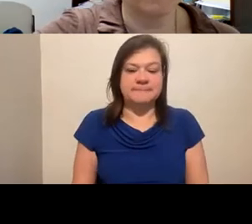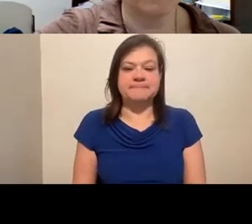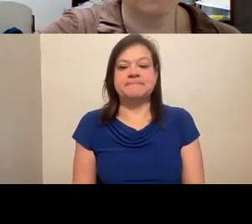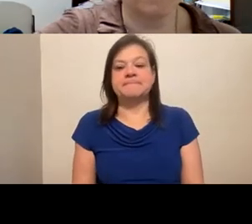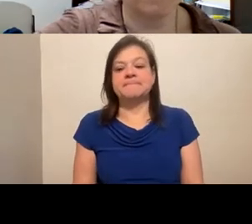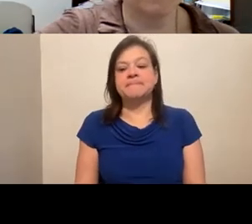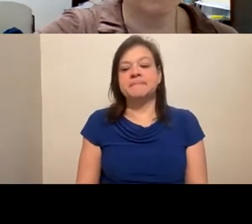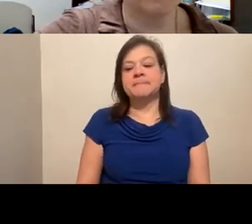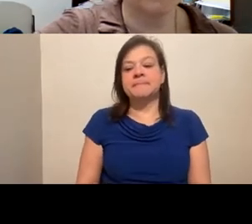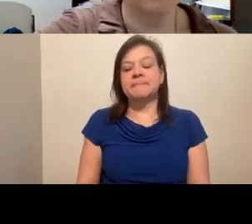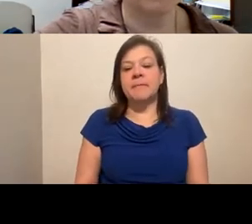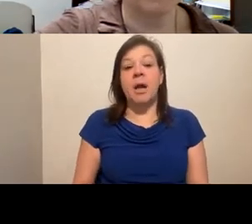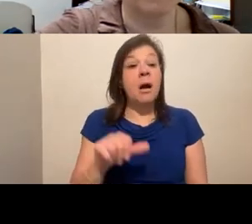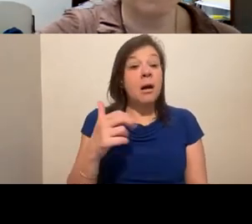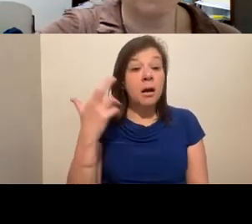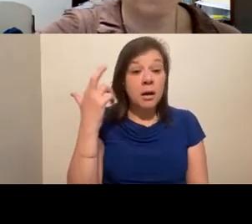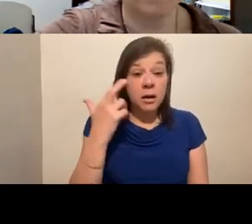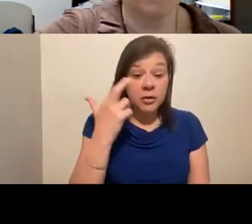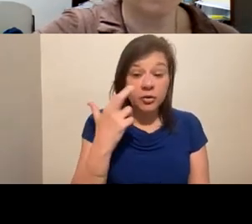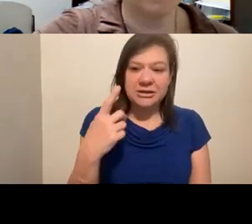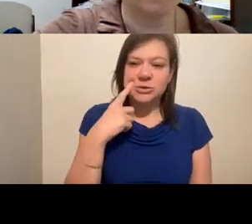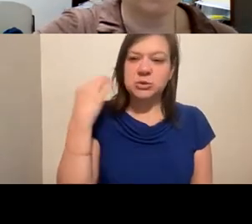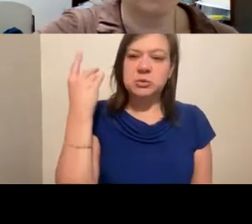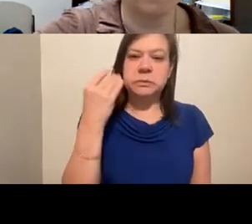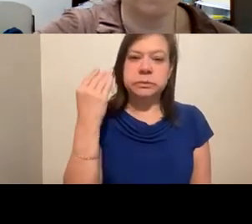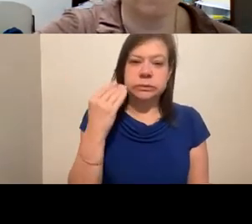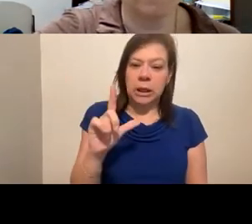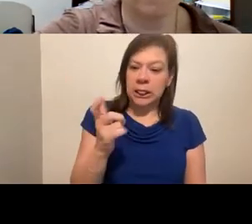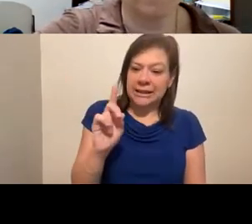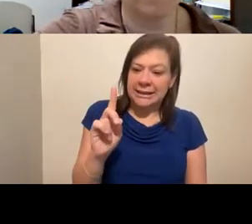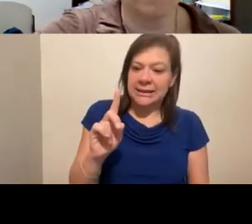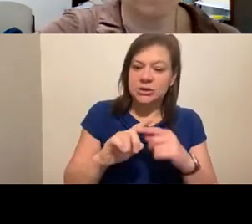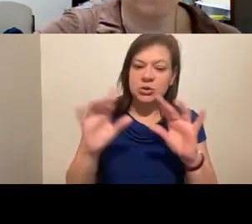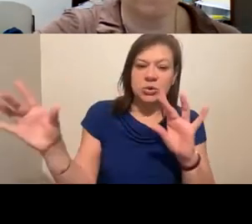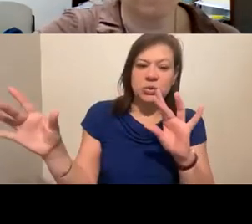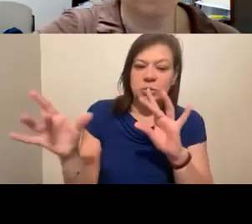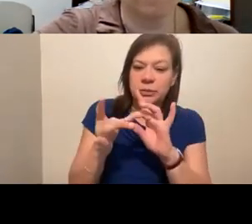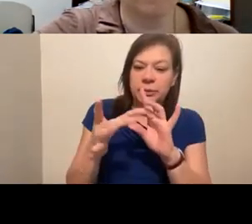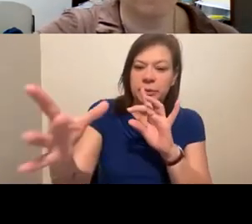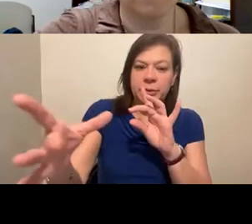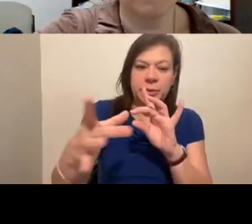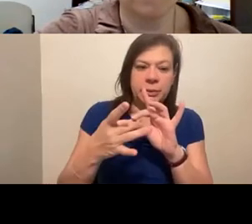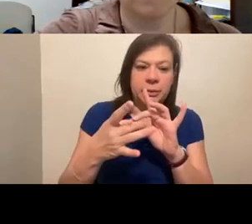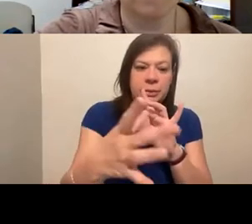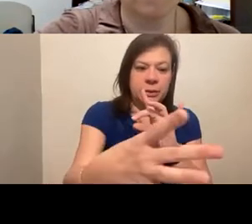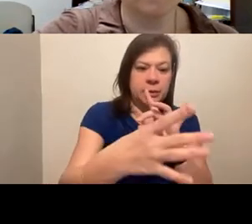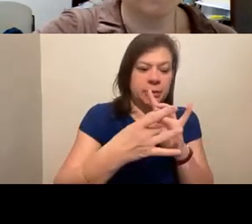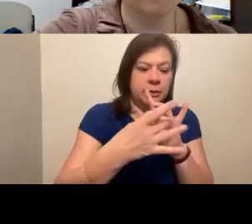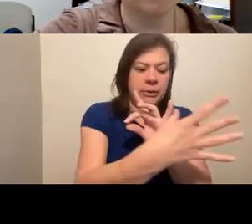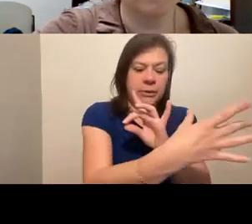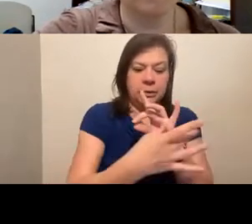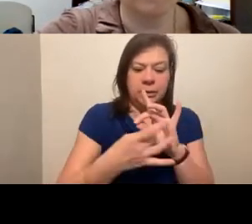another reason to really be thinking about lead is to tie those threads together, to really